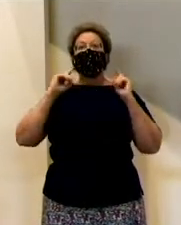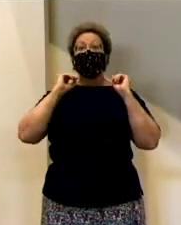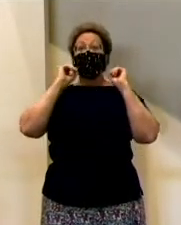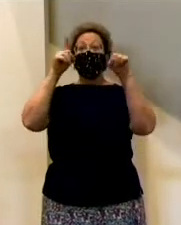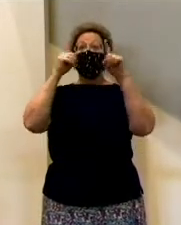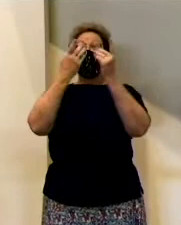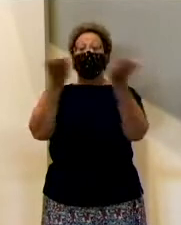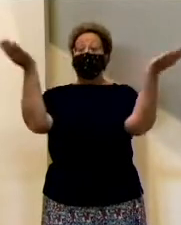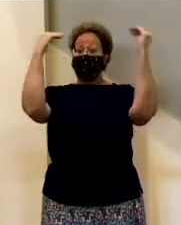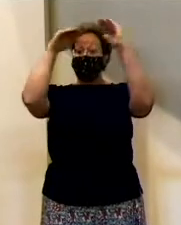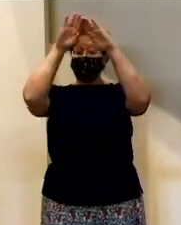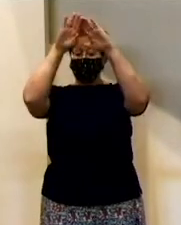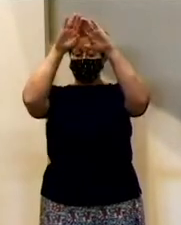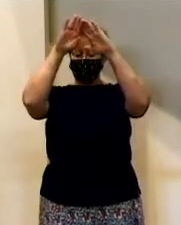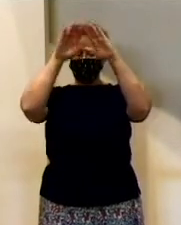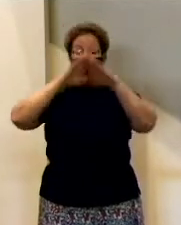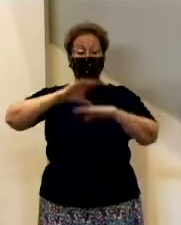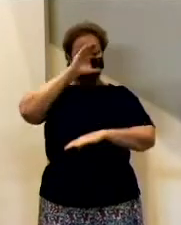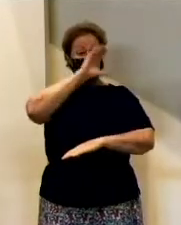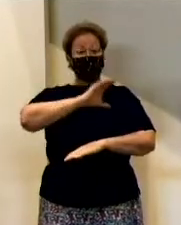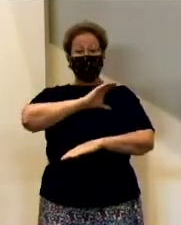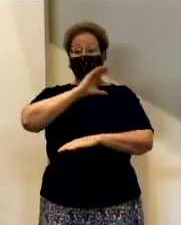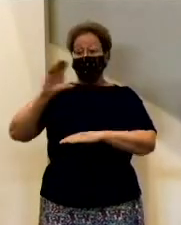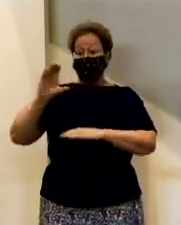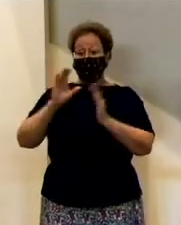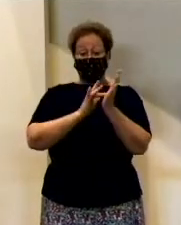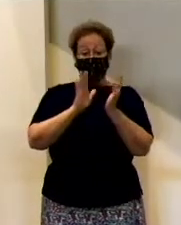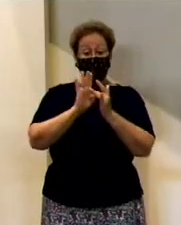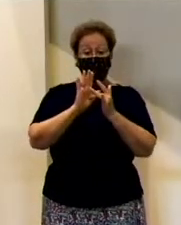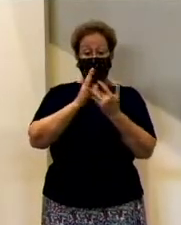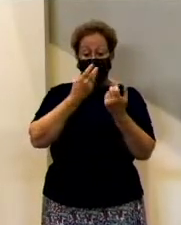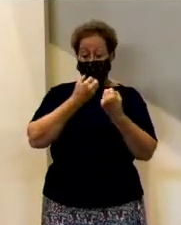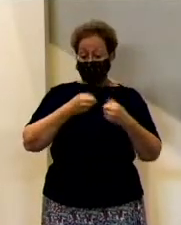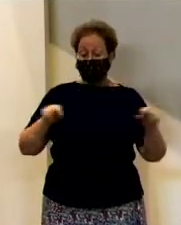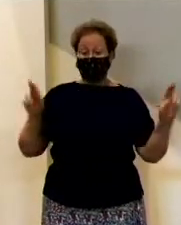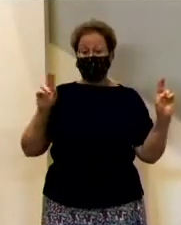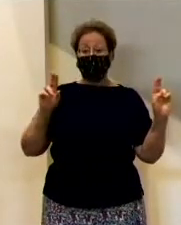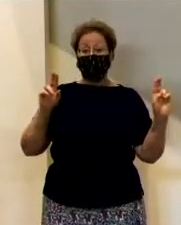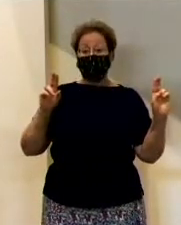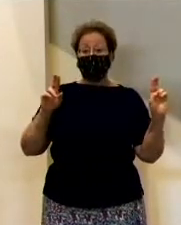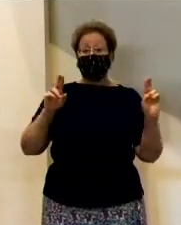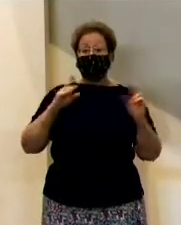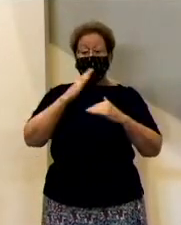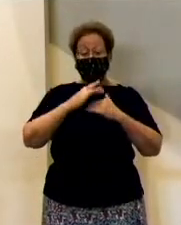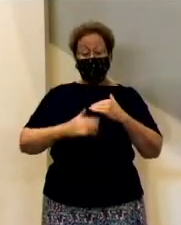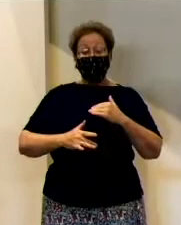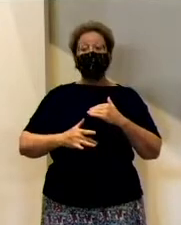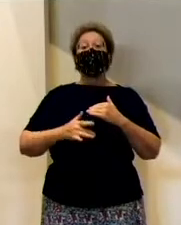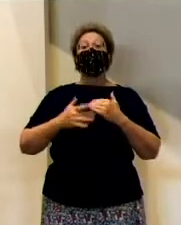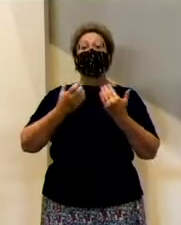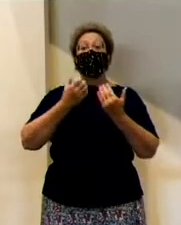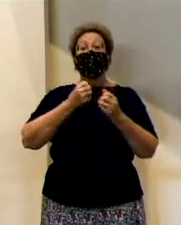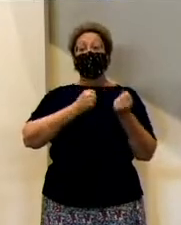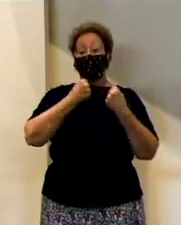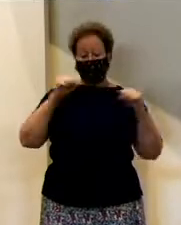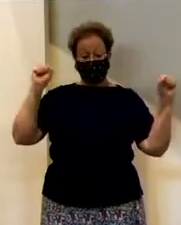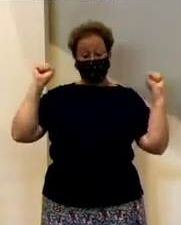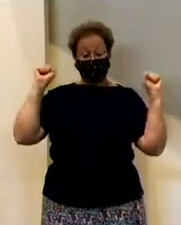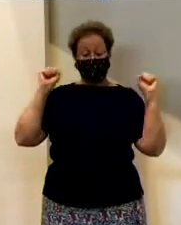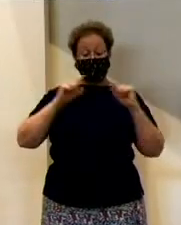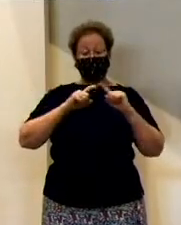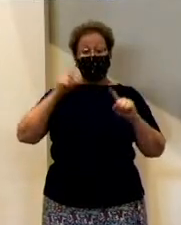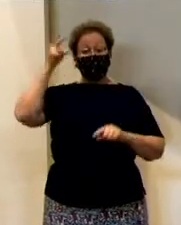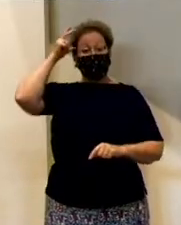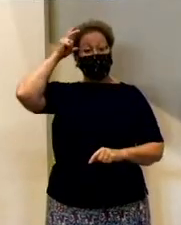On the cross, God the Son redeemed us through his blood to forgive our sins and buy us back from our slavery to sin and death